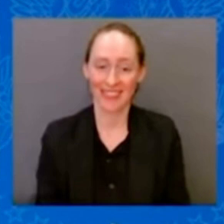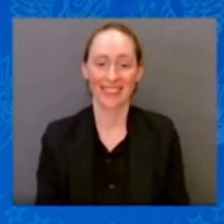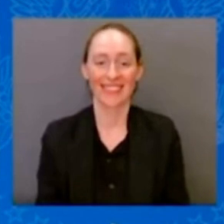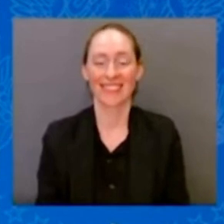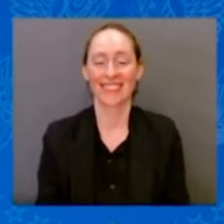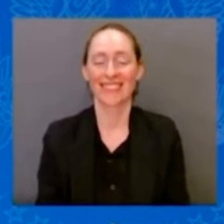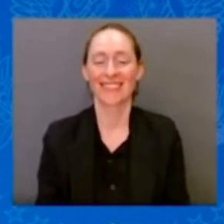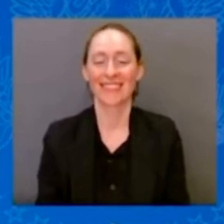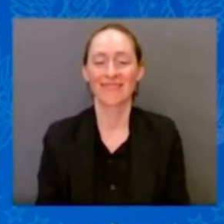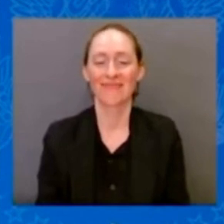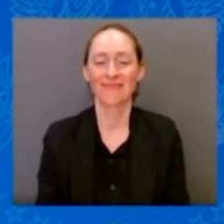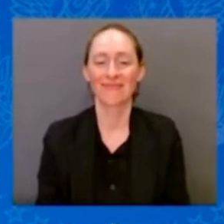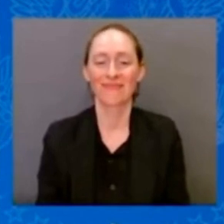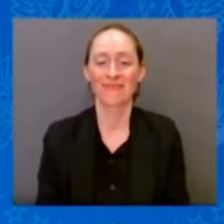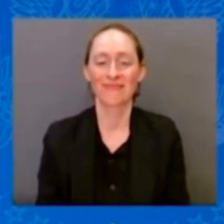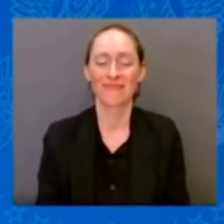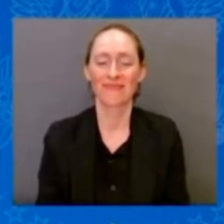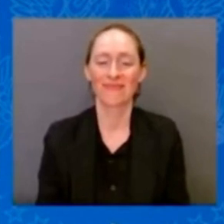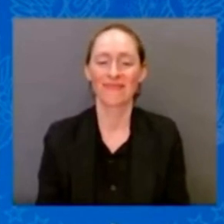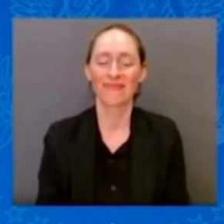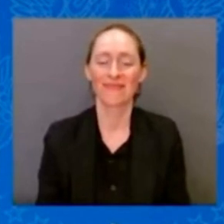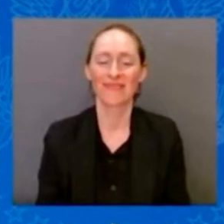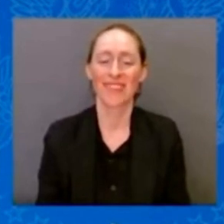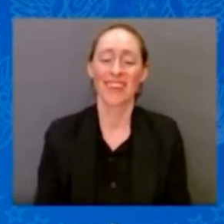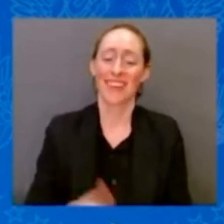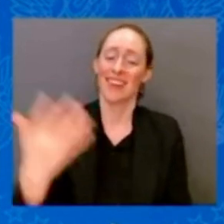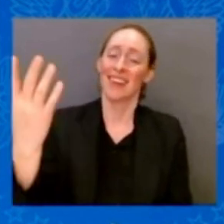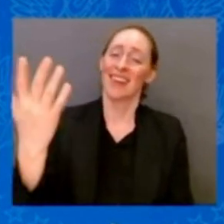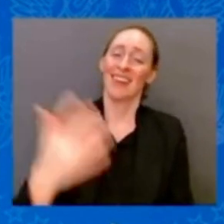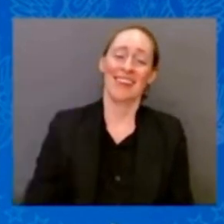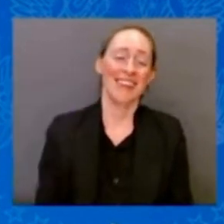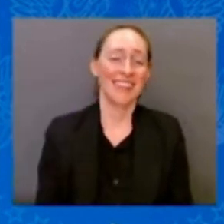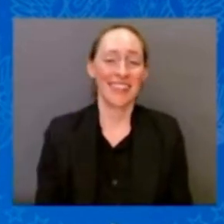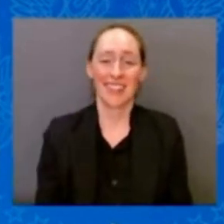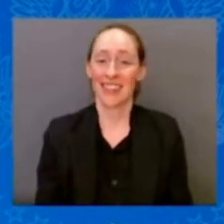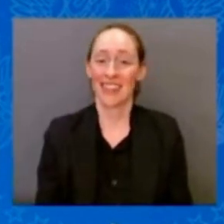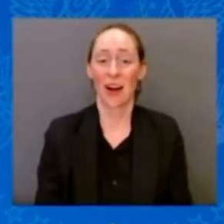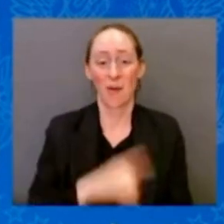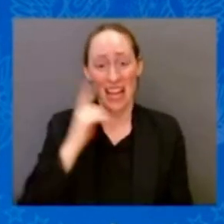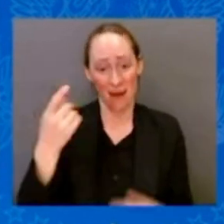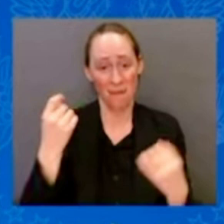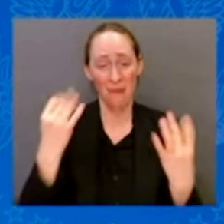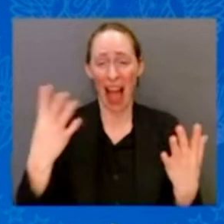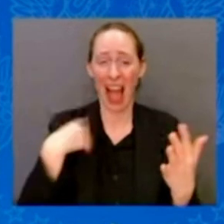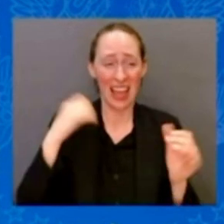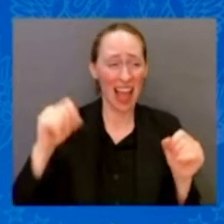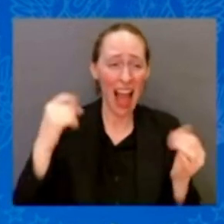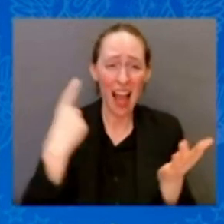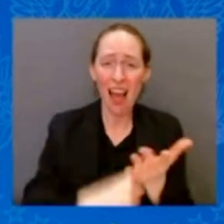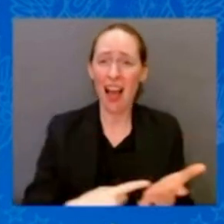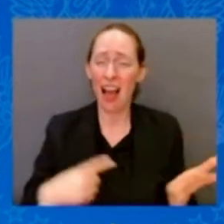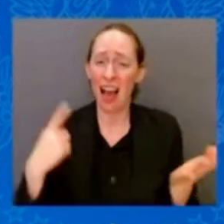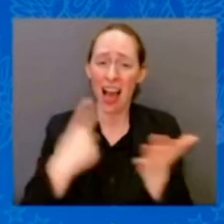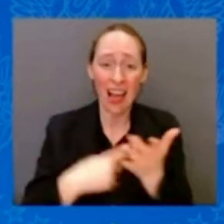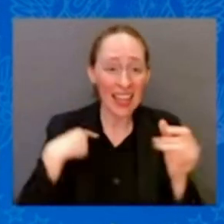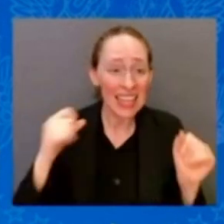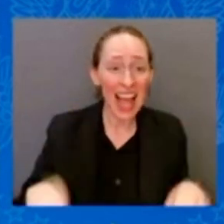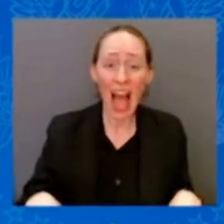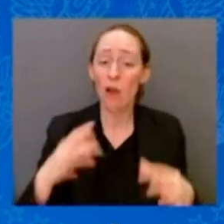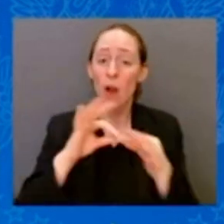Look, there's so many things we could focus on today at this great university, from education to foreign policy and a whole range of other issues.